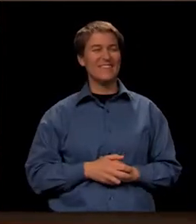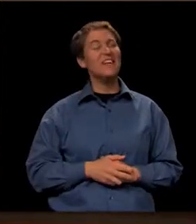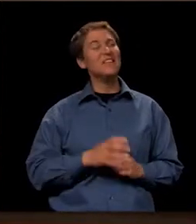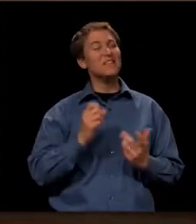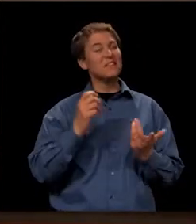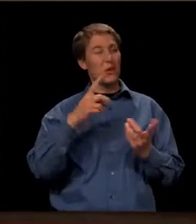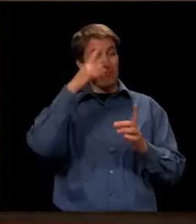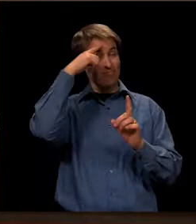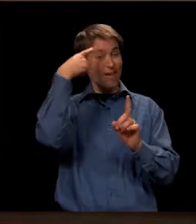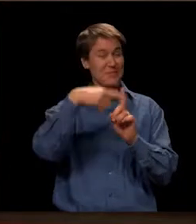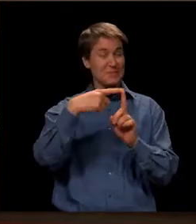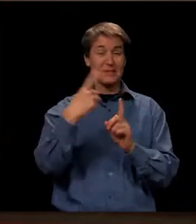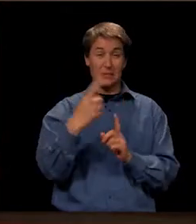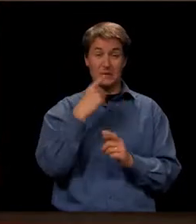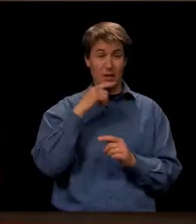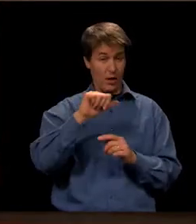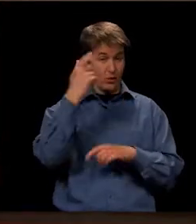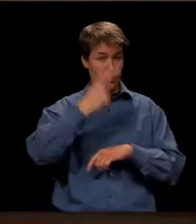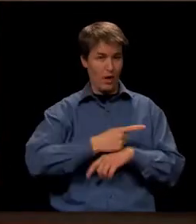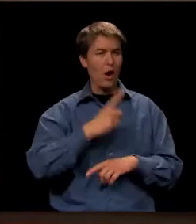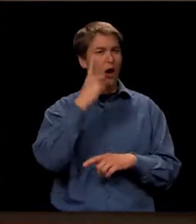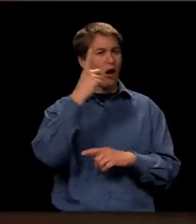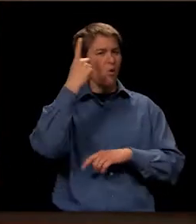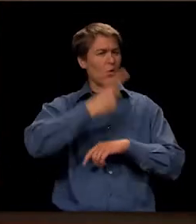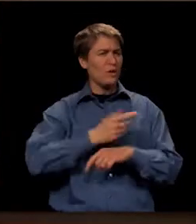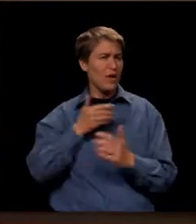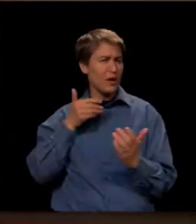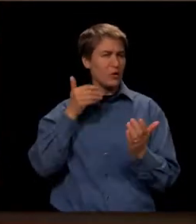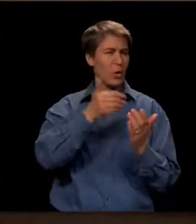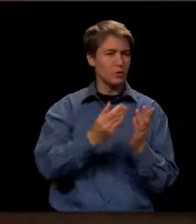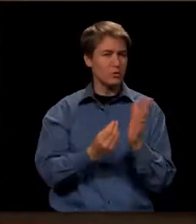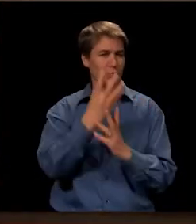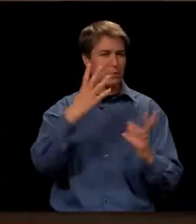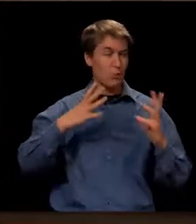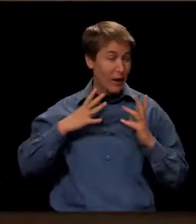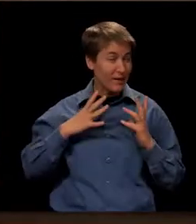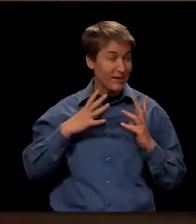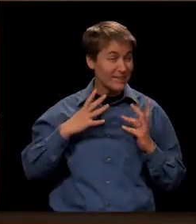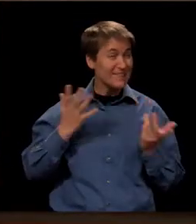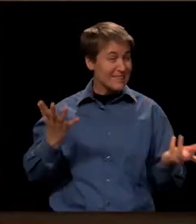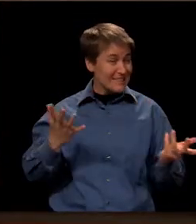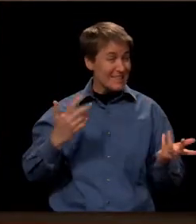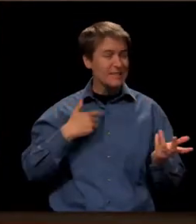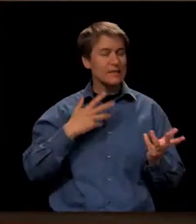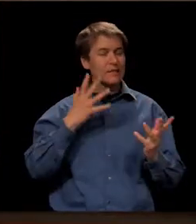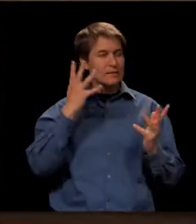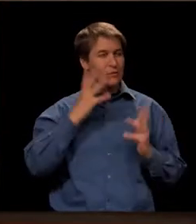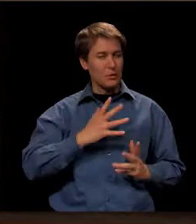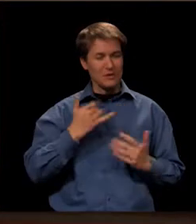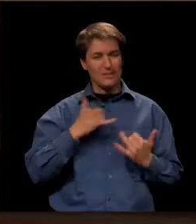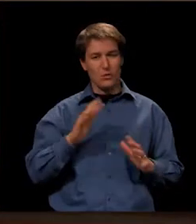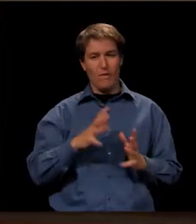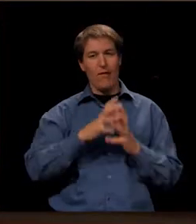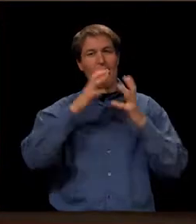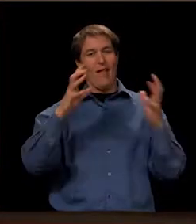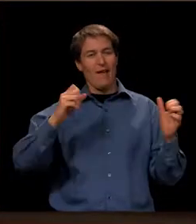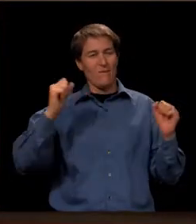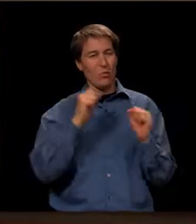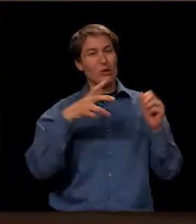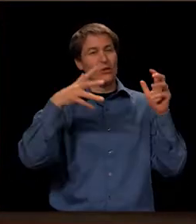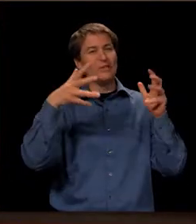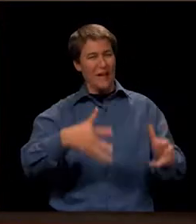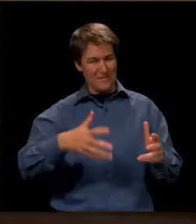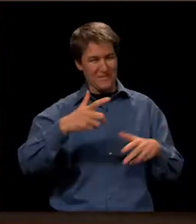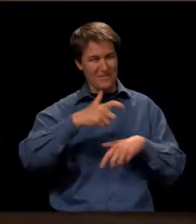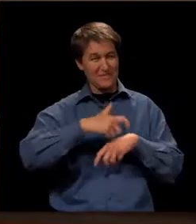So optimistically, somebody said the other day, we're one day closer to spring break. I'm still in the mood, unfortunately, that we have a lot of winter to go. So again, we'll